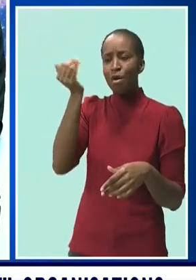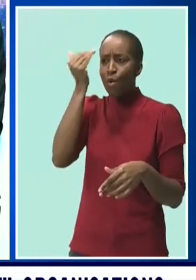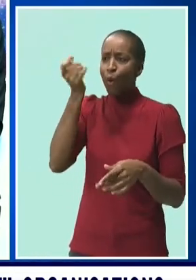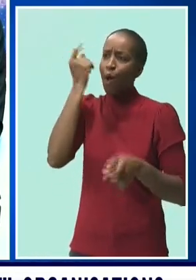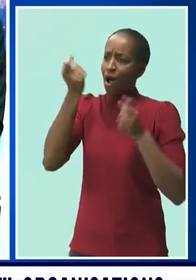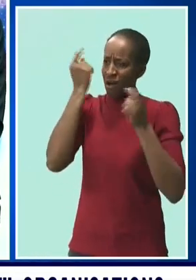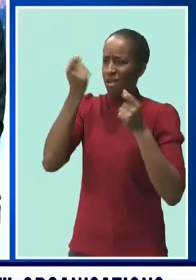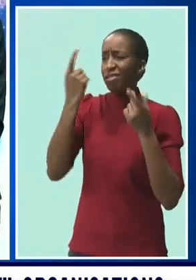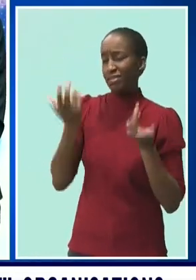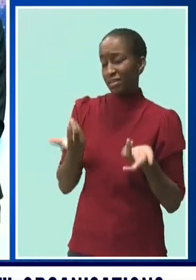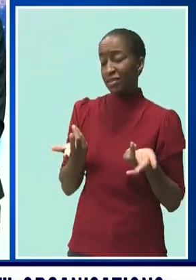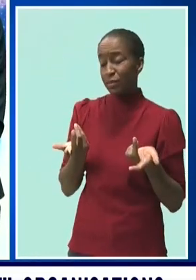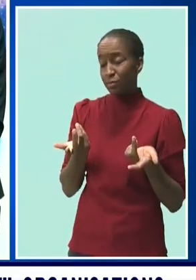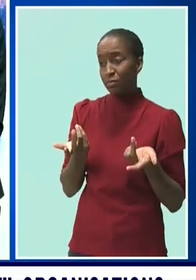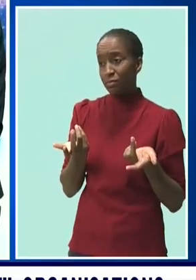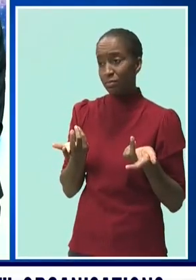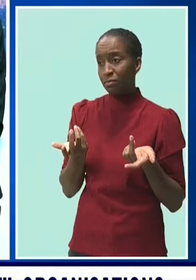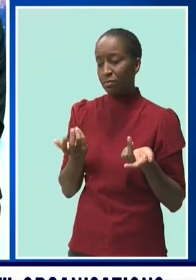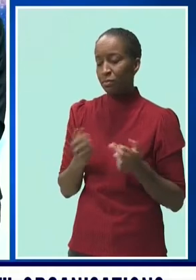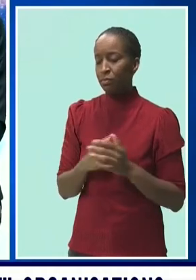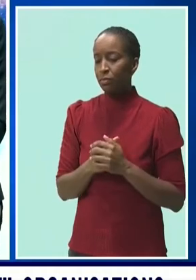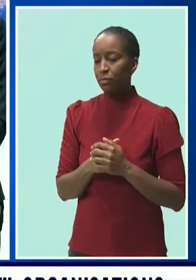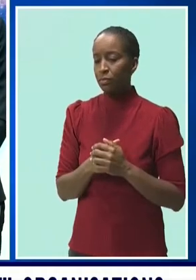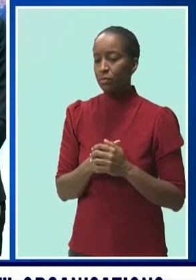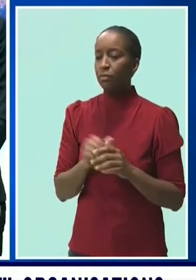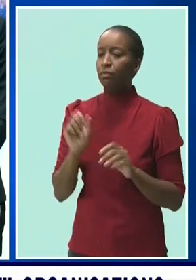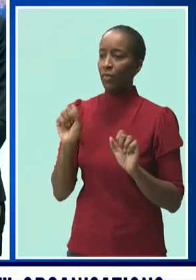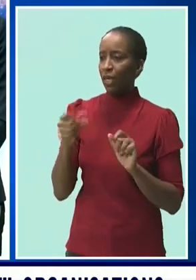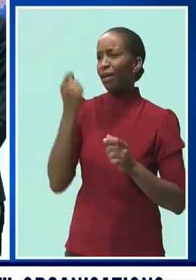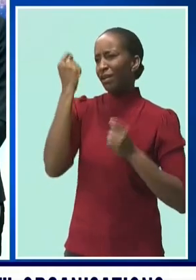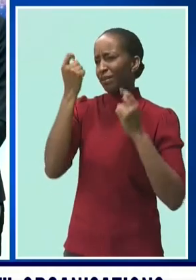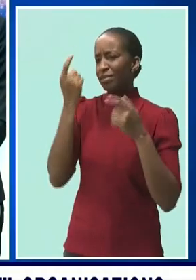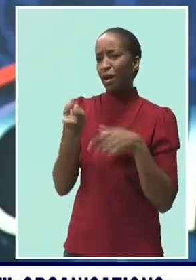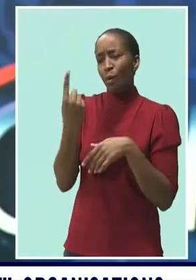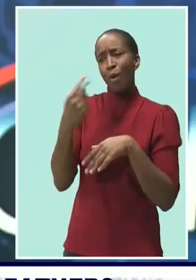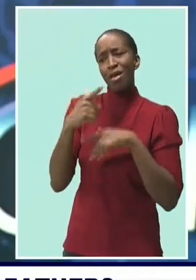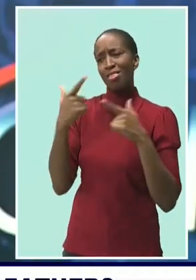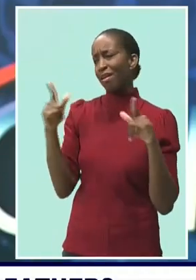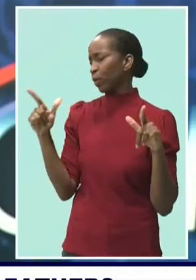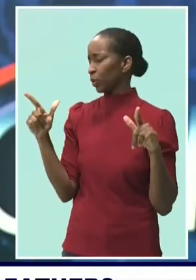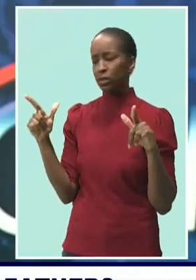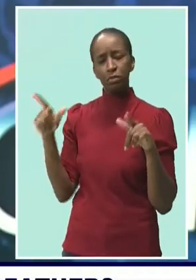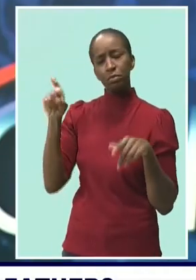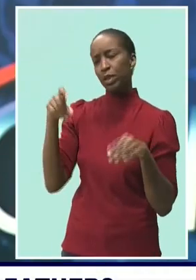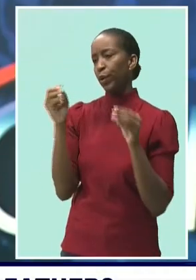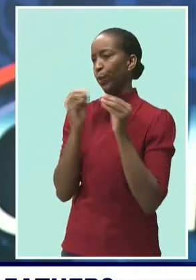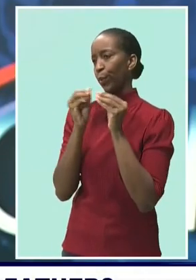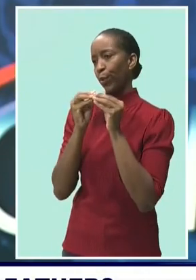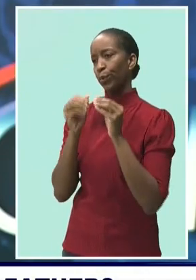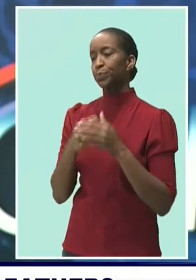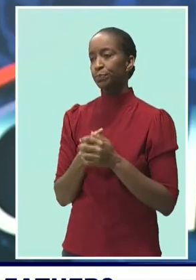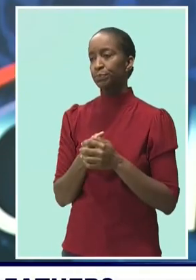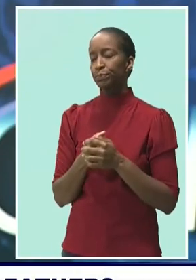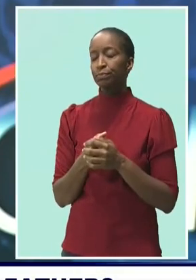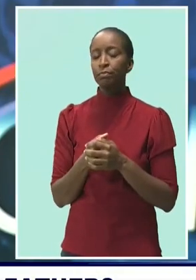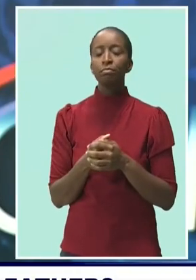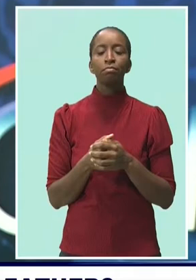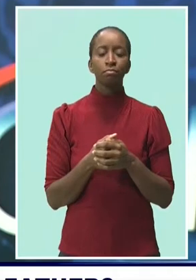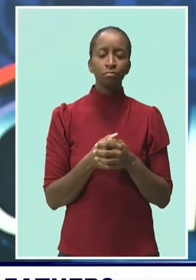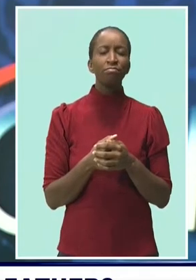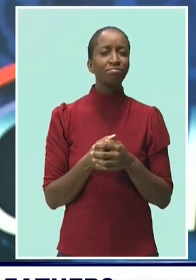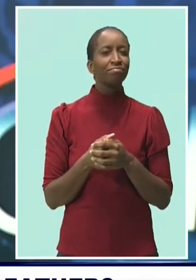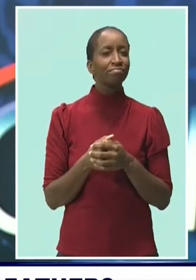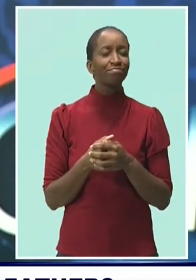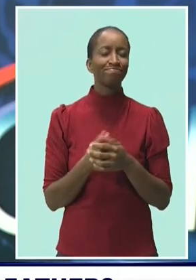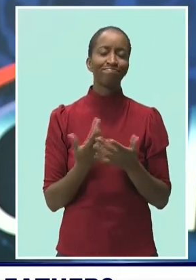understanding and facility with more than one language. Well, far too often, fathers across the